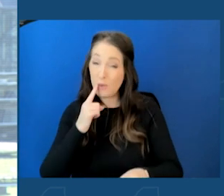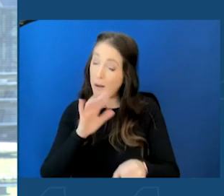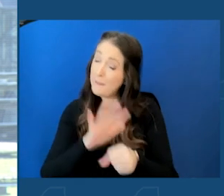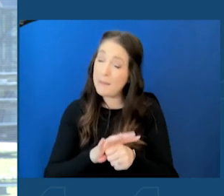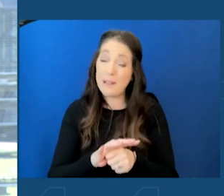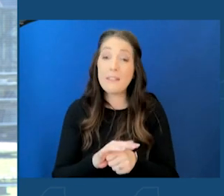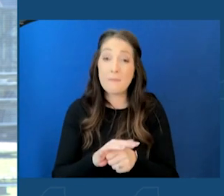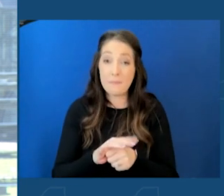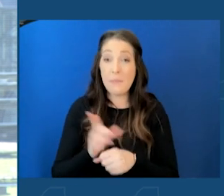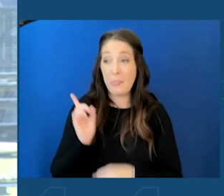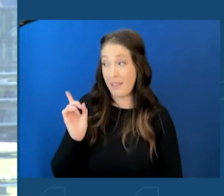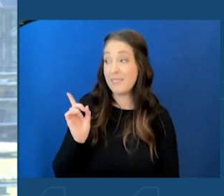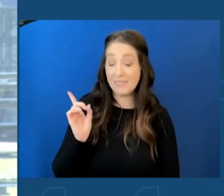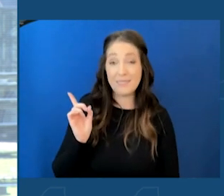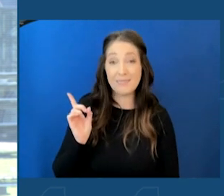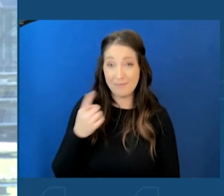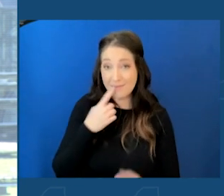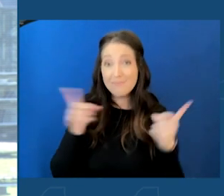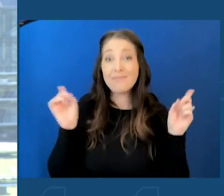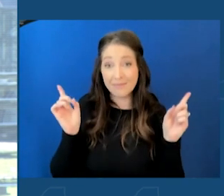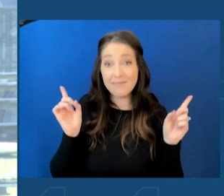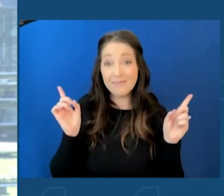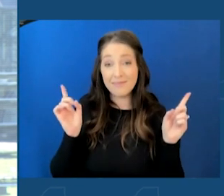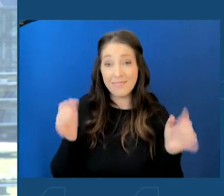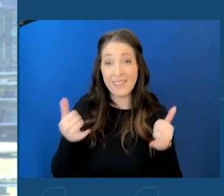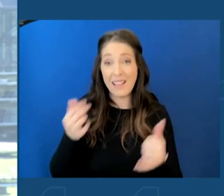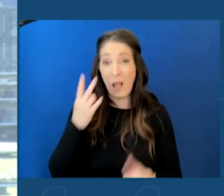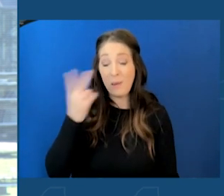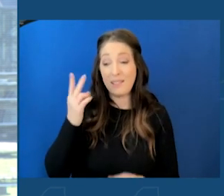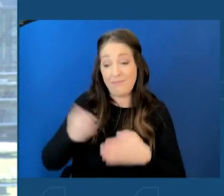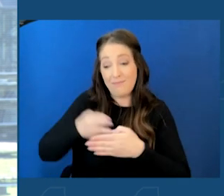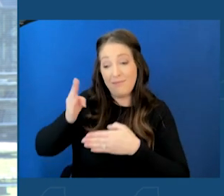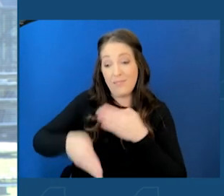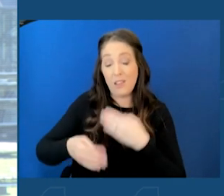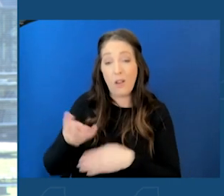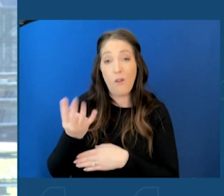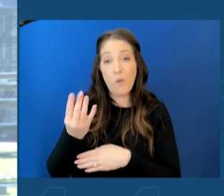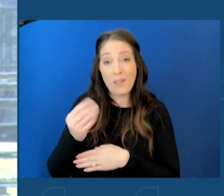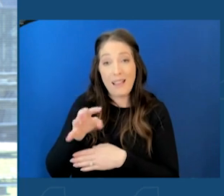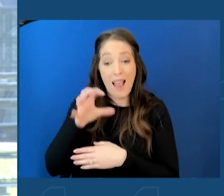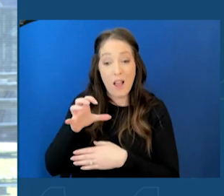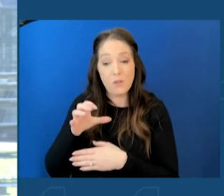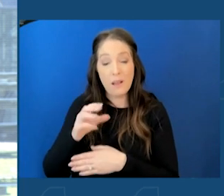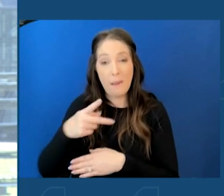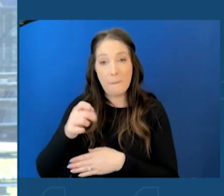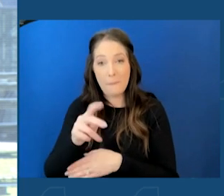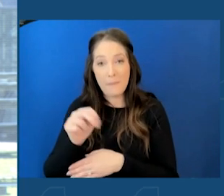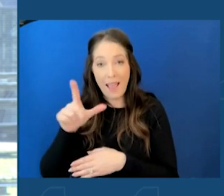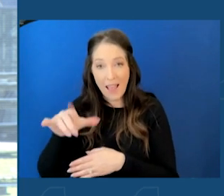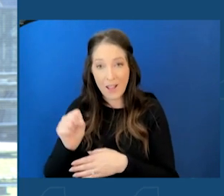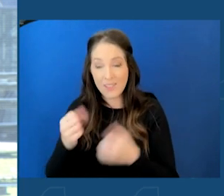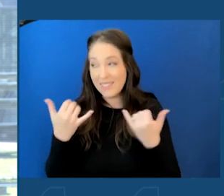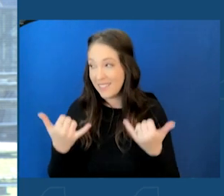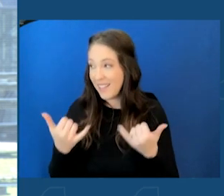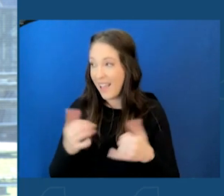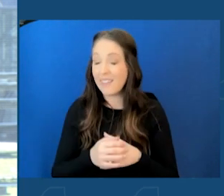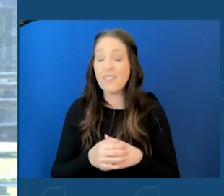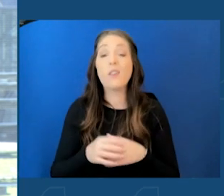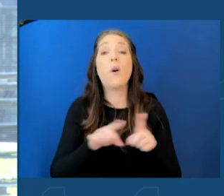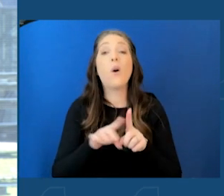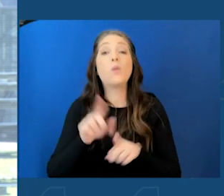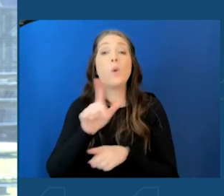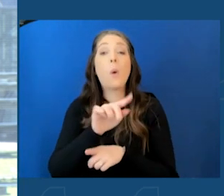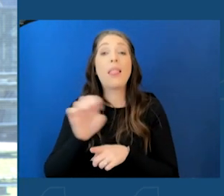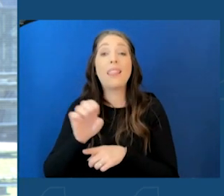This is what you've accomplished. We're announcing the completion of over 1,400 panels today. And also to Lee Pearlman and the entire board for what you've done.